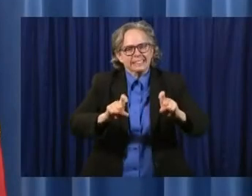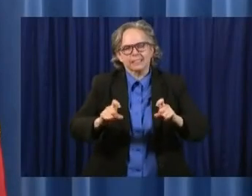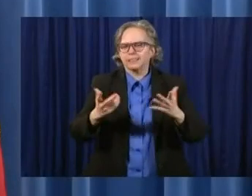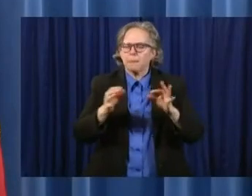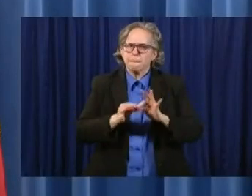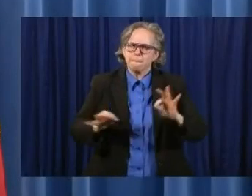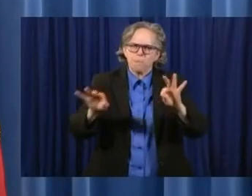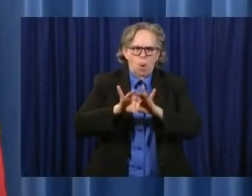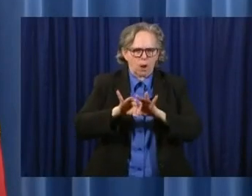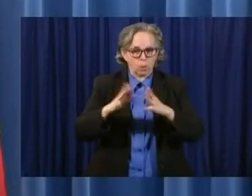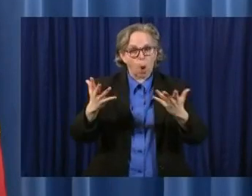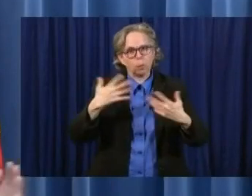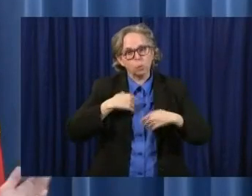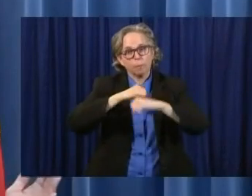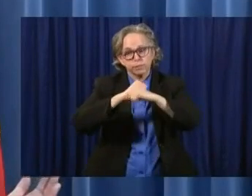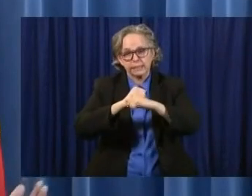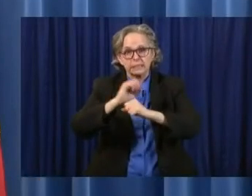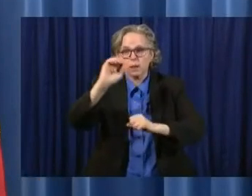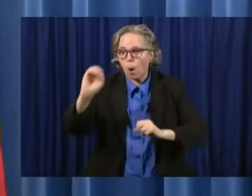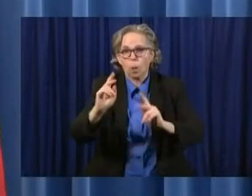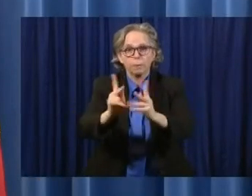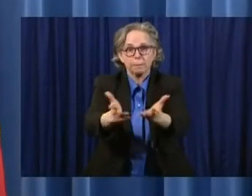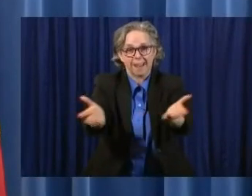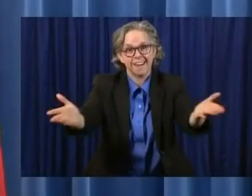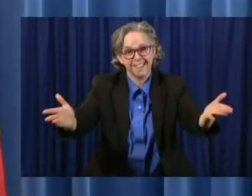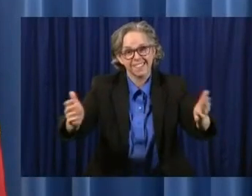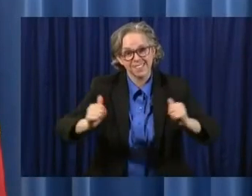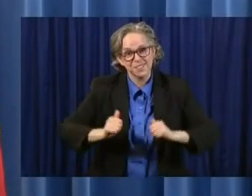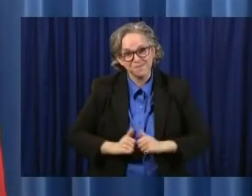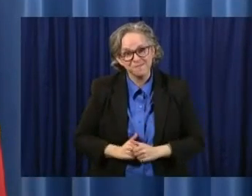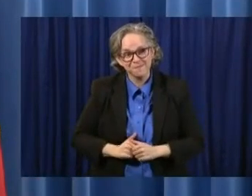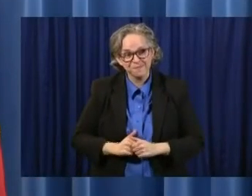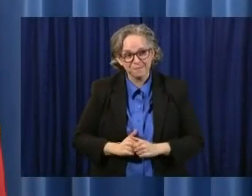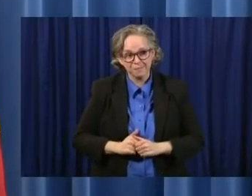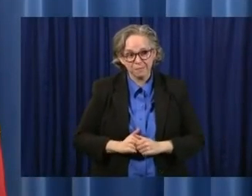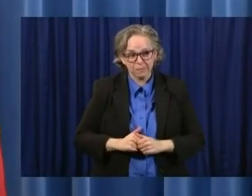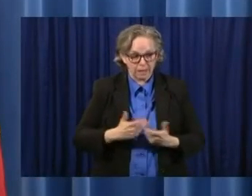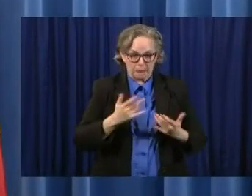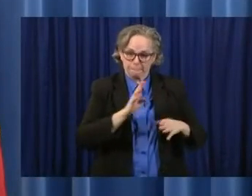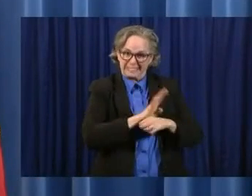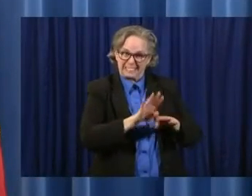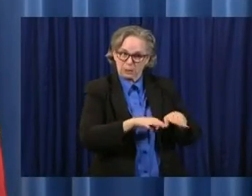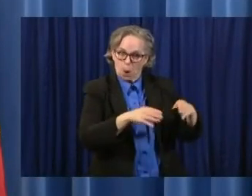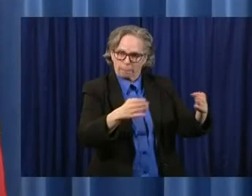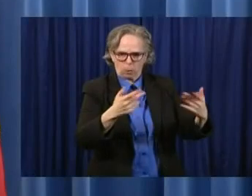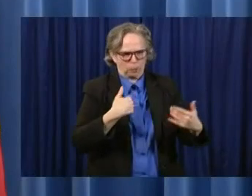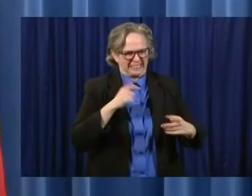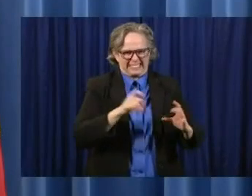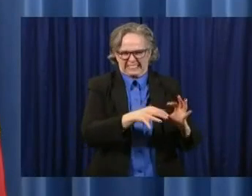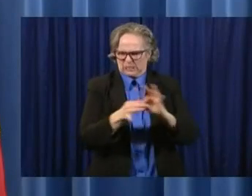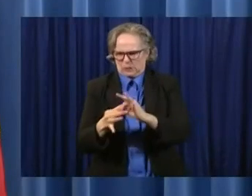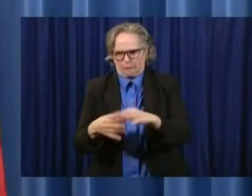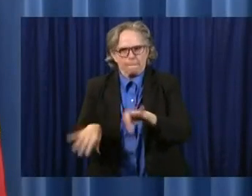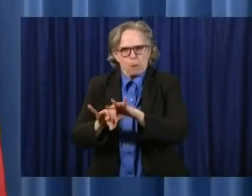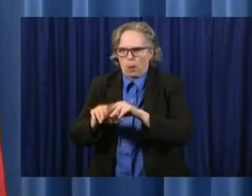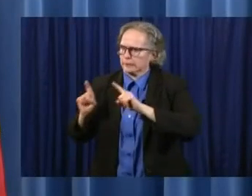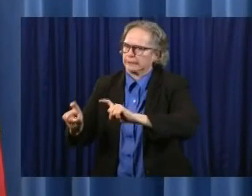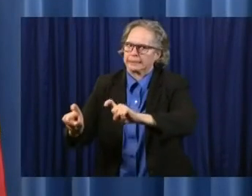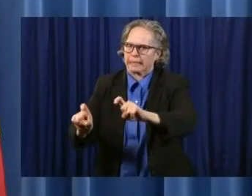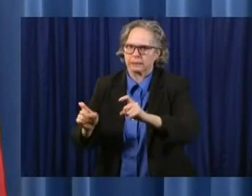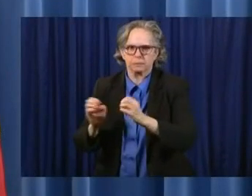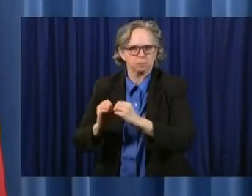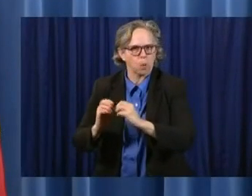it's particularly key as we go through this reopening phase of our economy. It will give us a better ability to learn who's sick